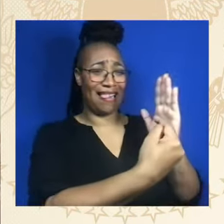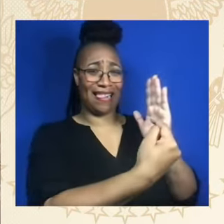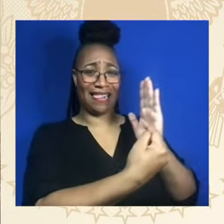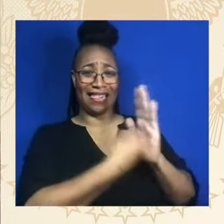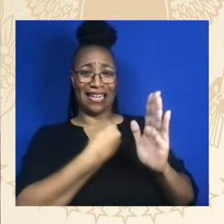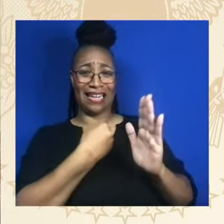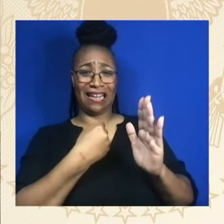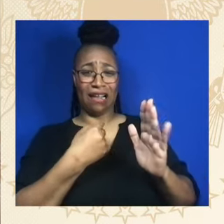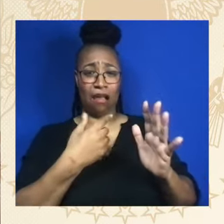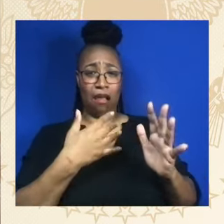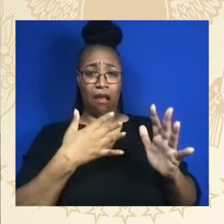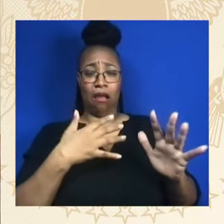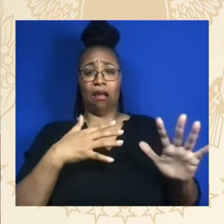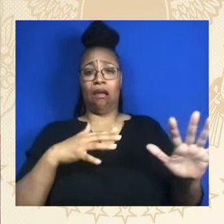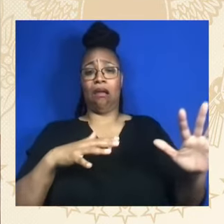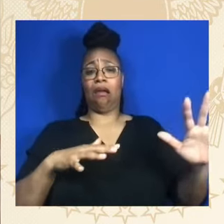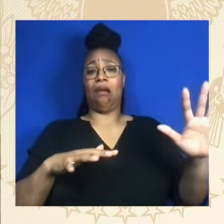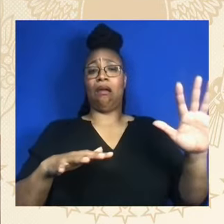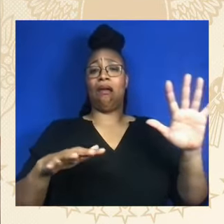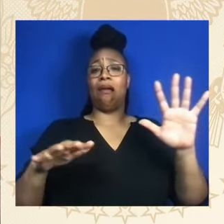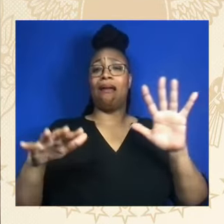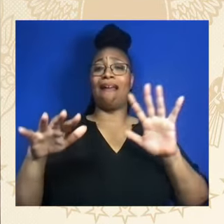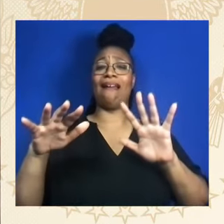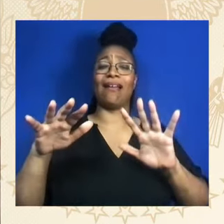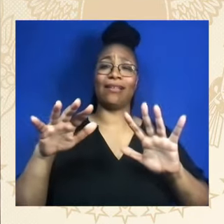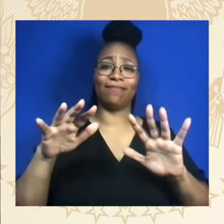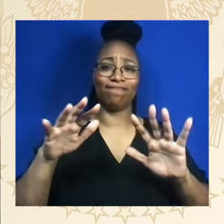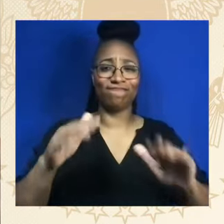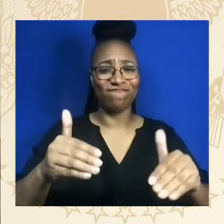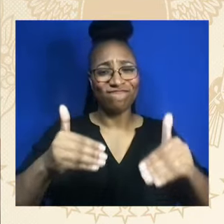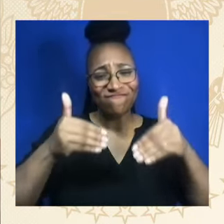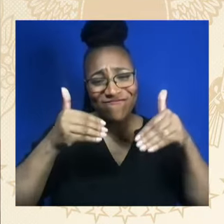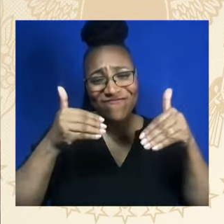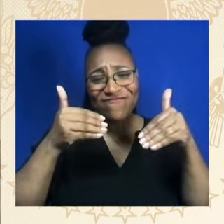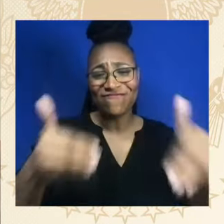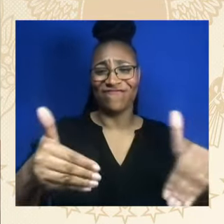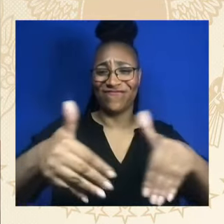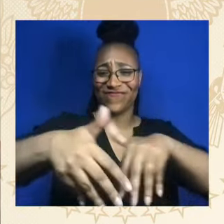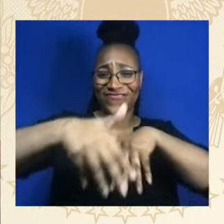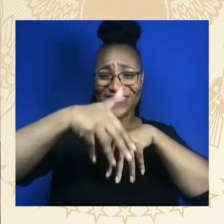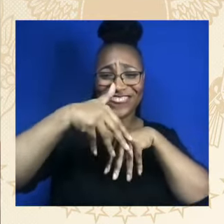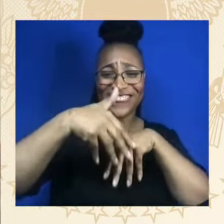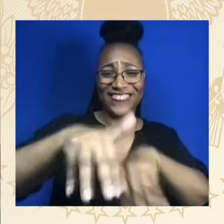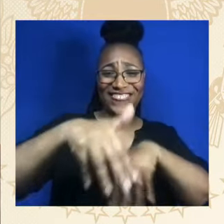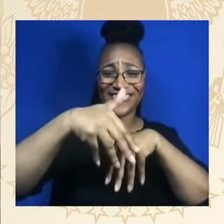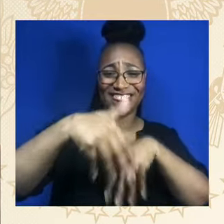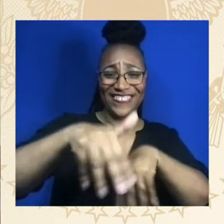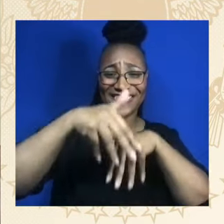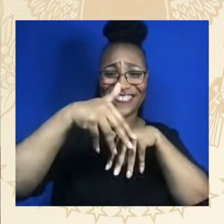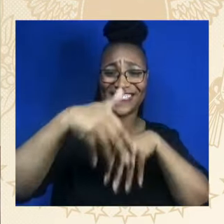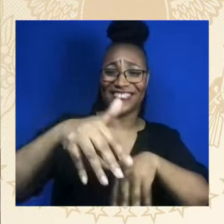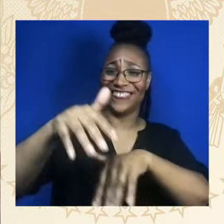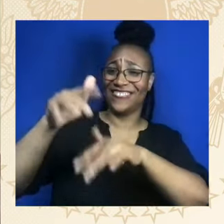star is cast